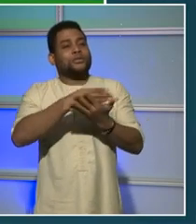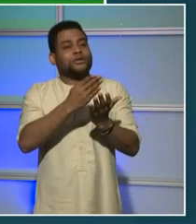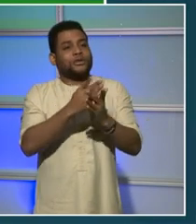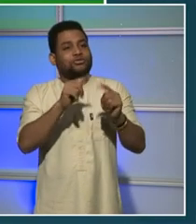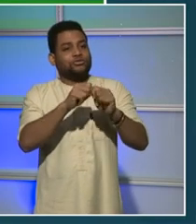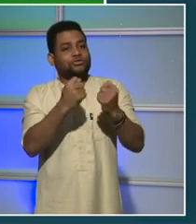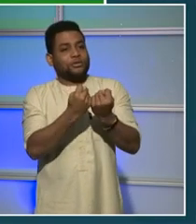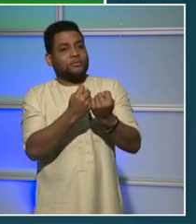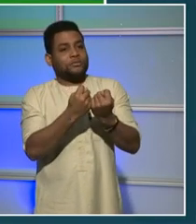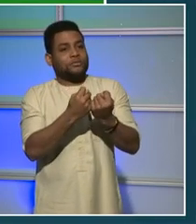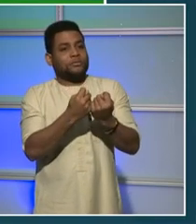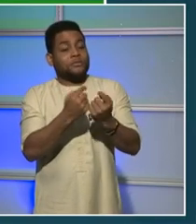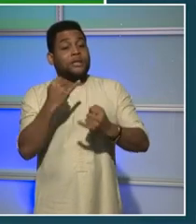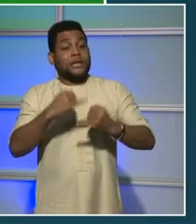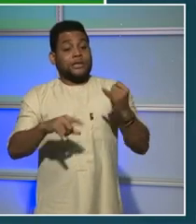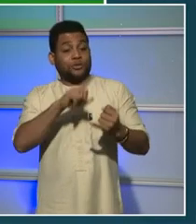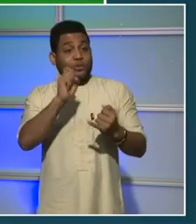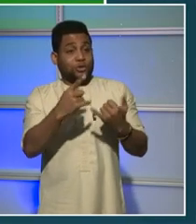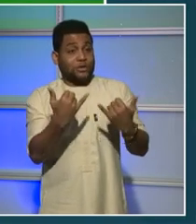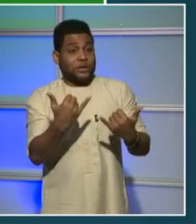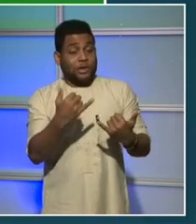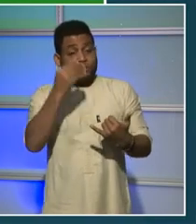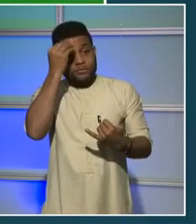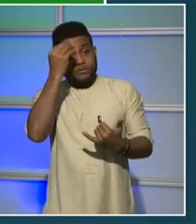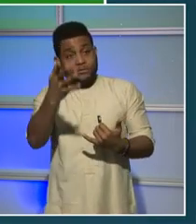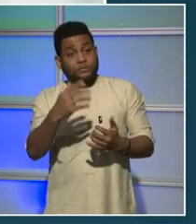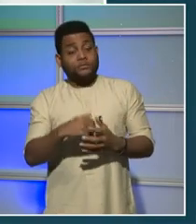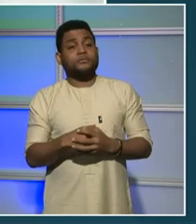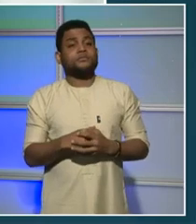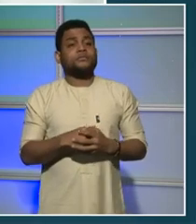Salvador, your line is unmuted and you're able to ask us your question.